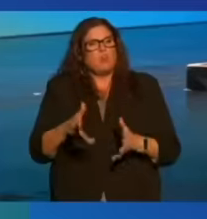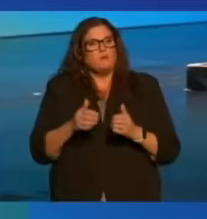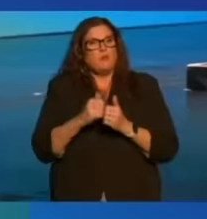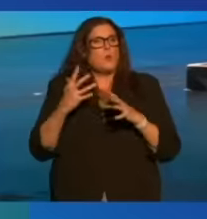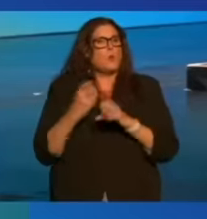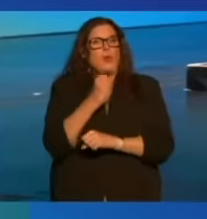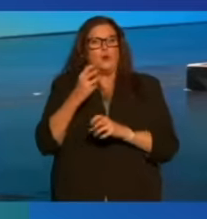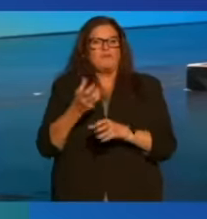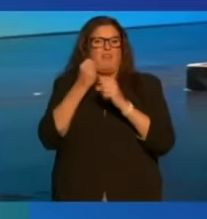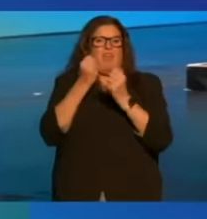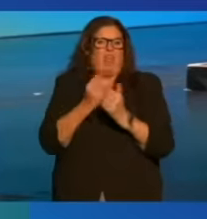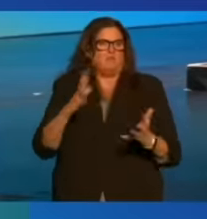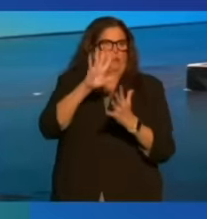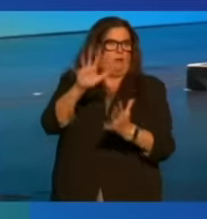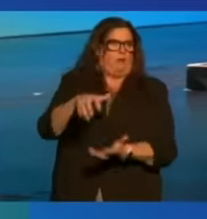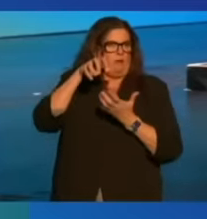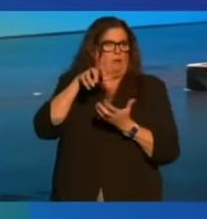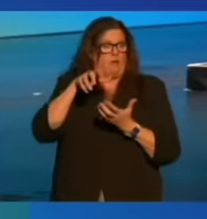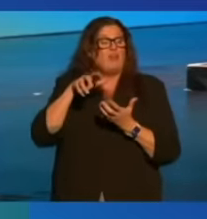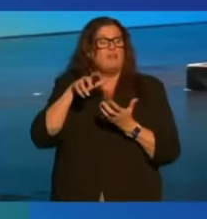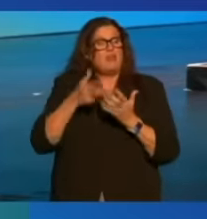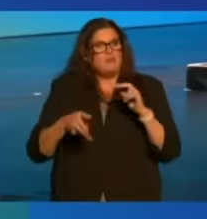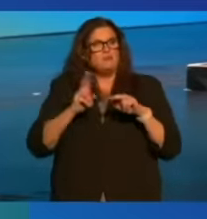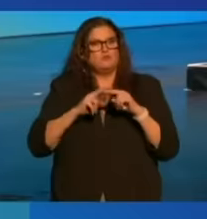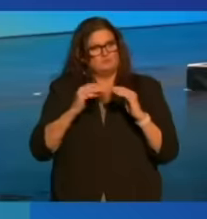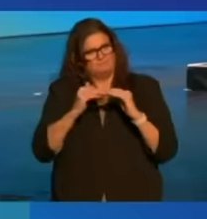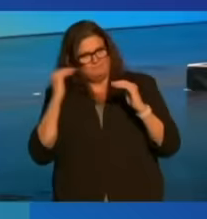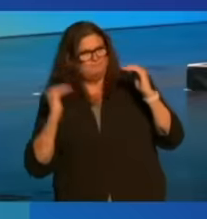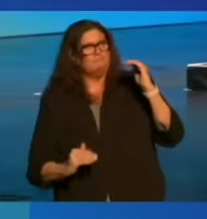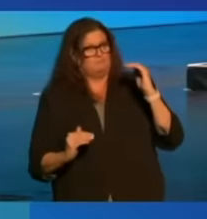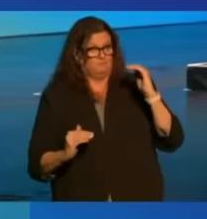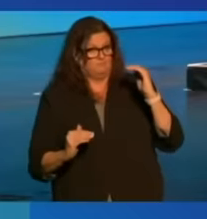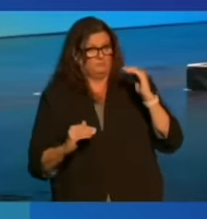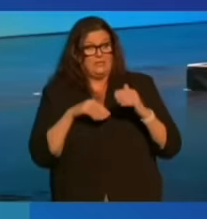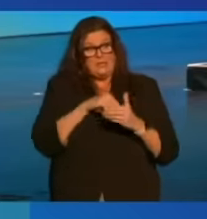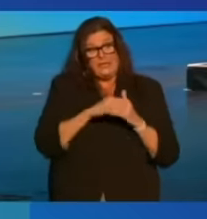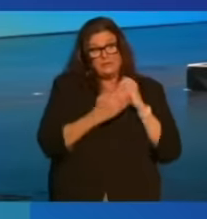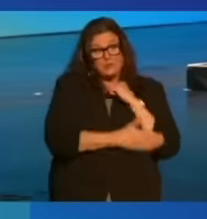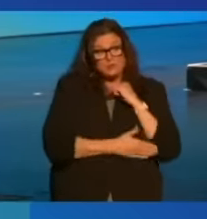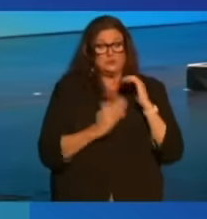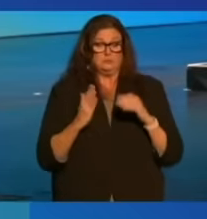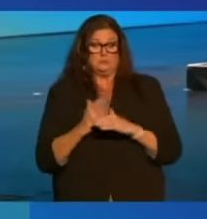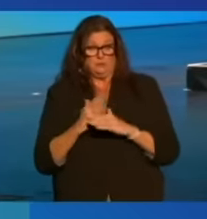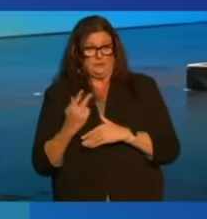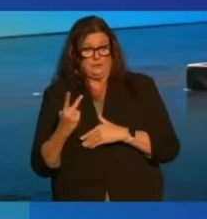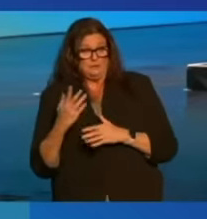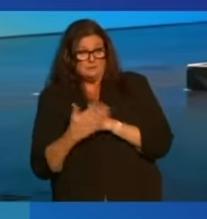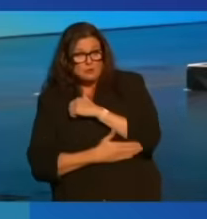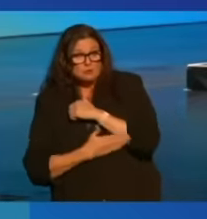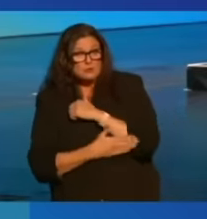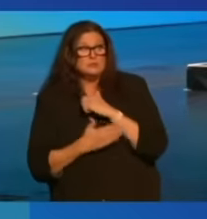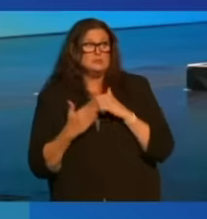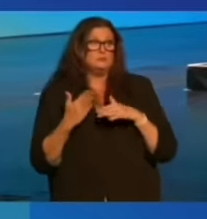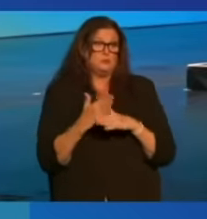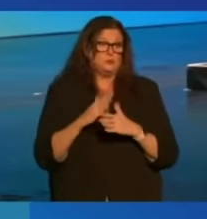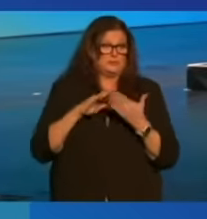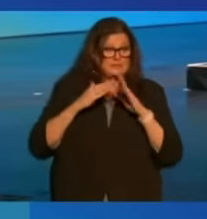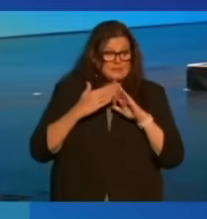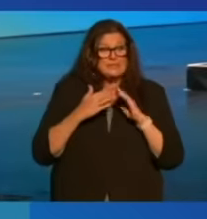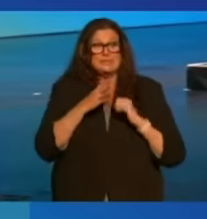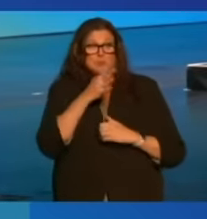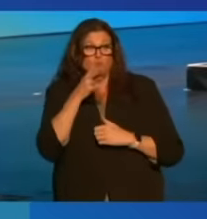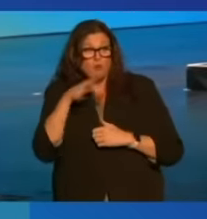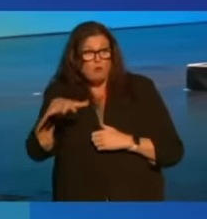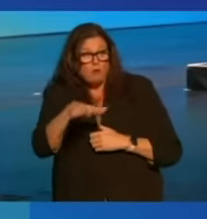that dramatically increased inequality within countries, between countries, between cities and